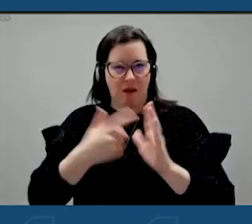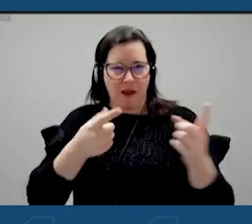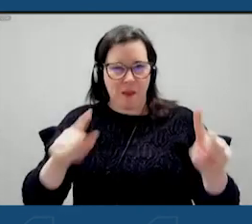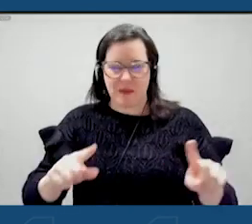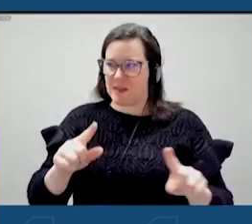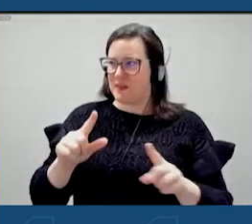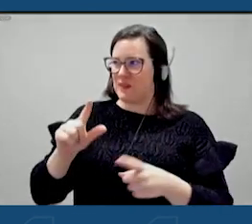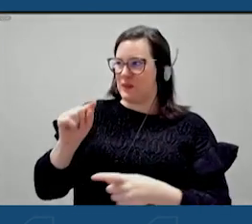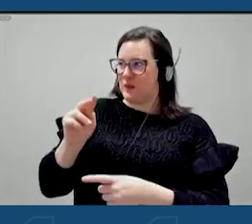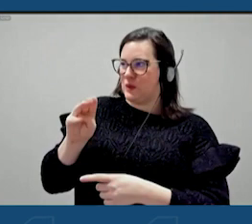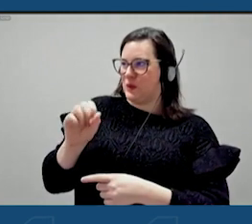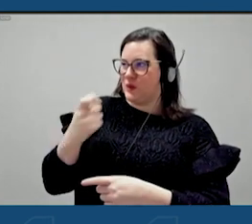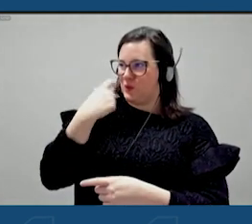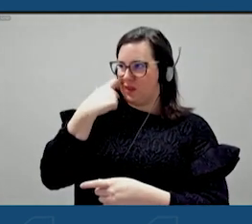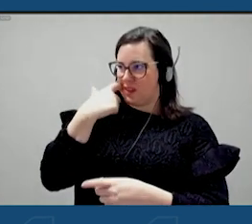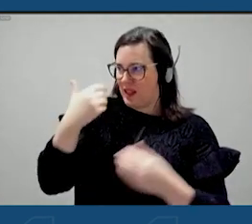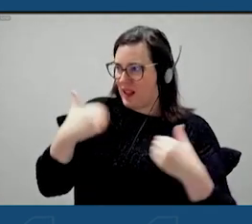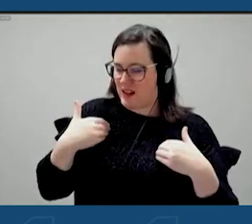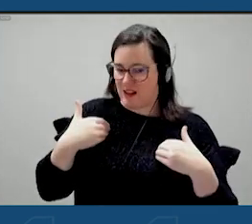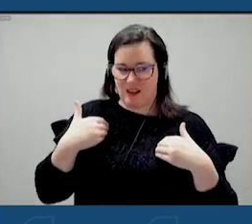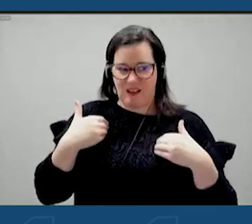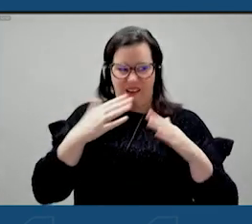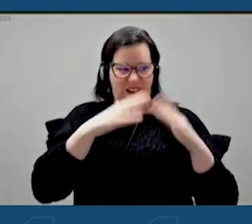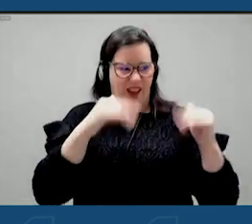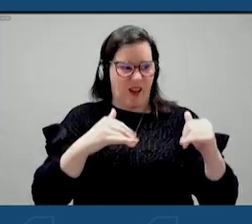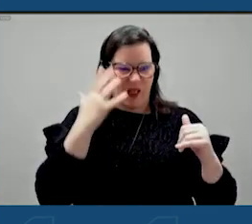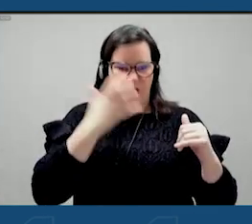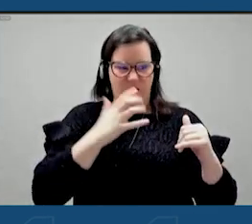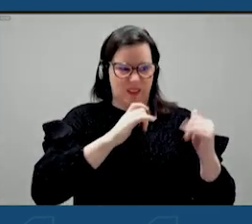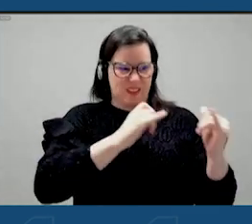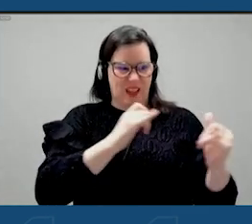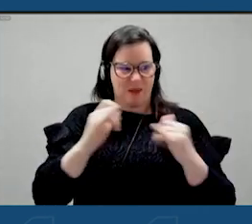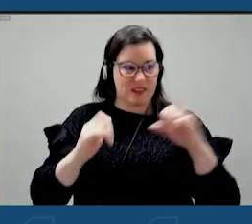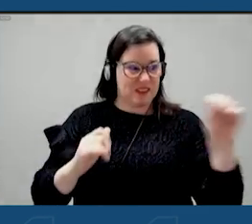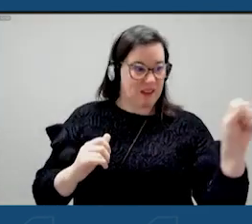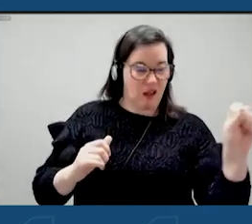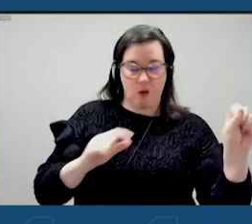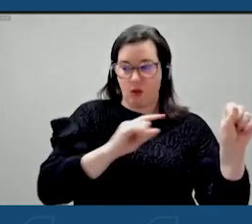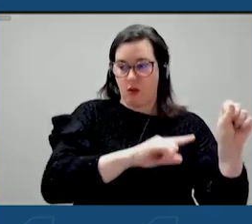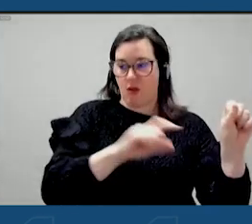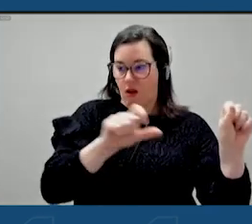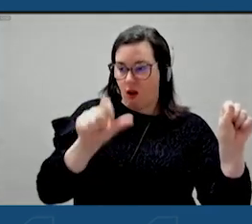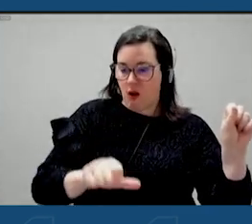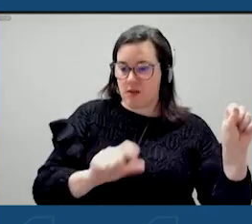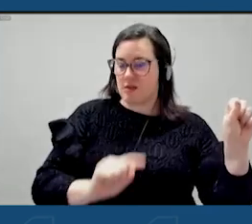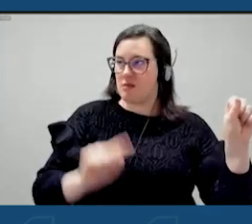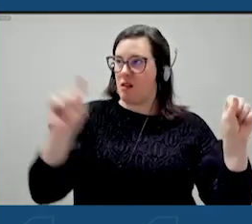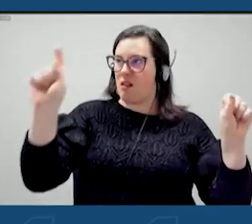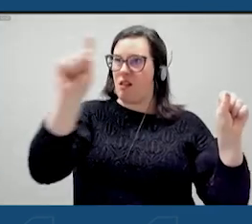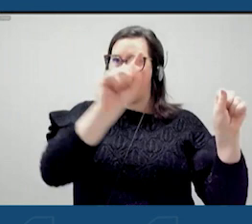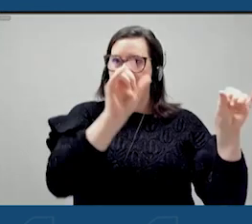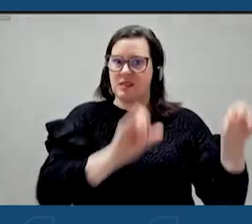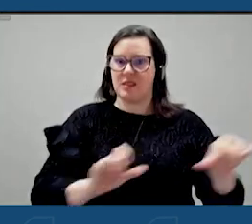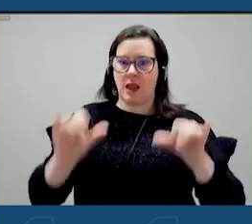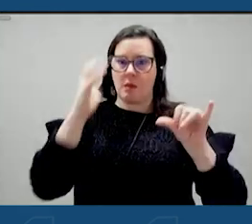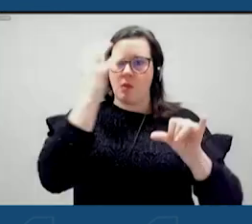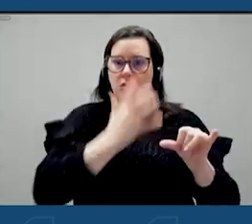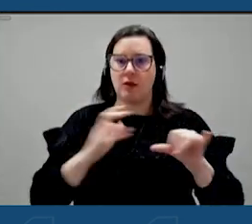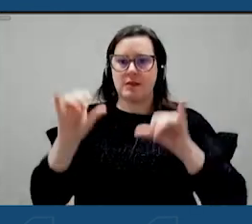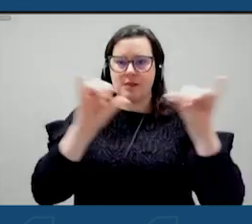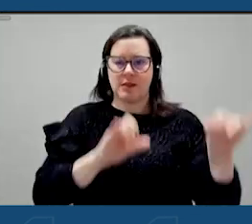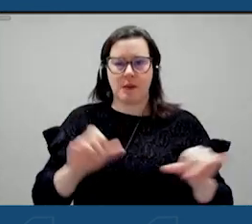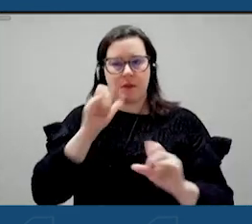day that you can't tell the difference when it comes to housing between Seattle and Austin and other cities because they're all building the same. We can never